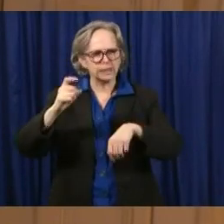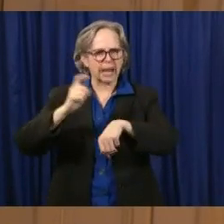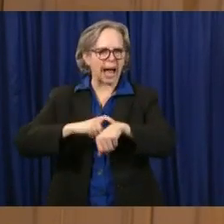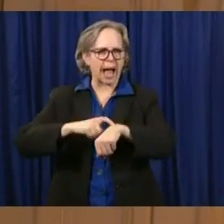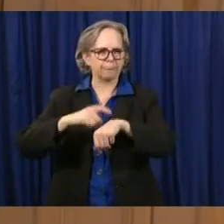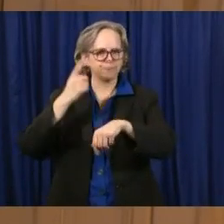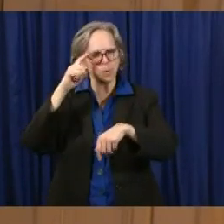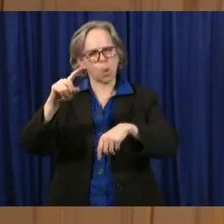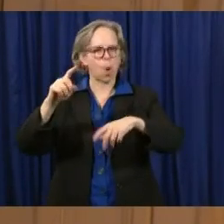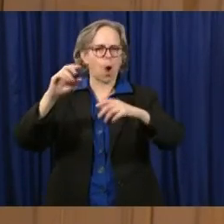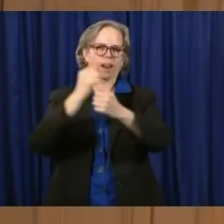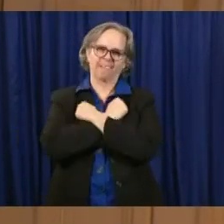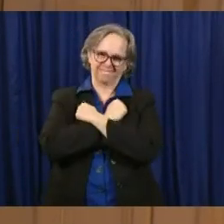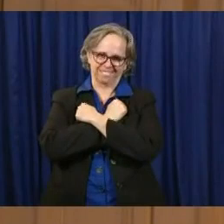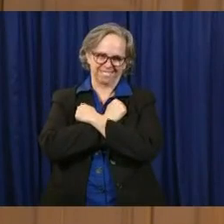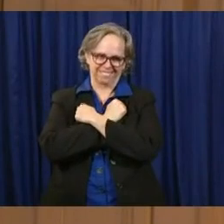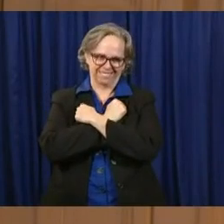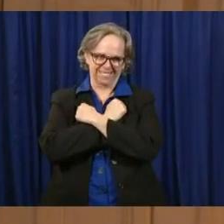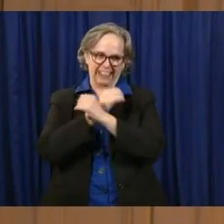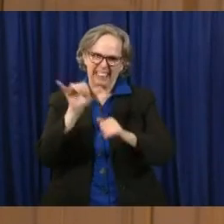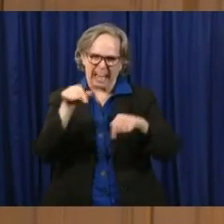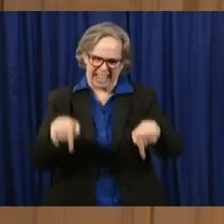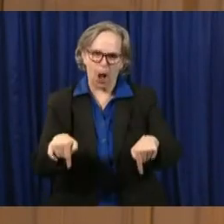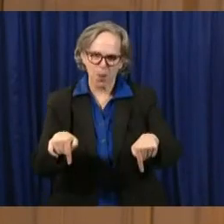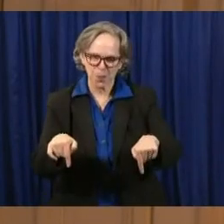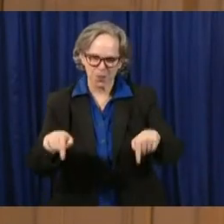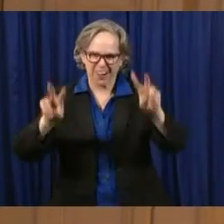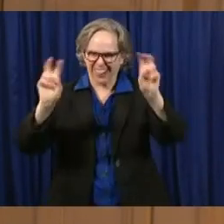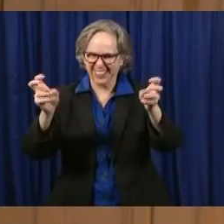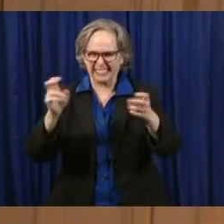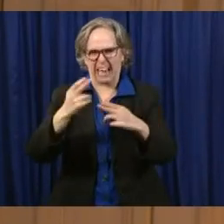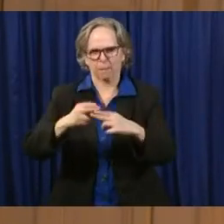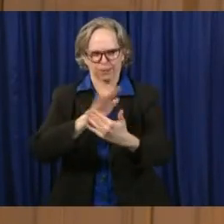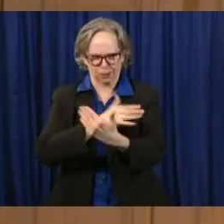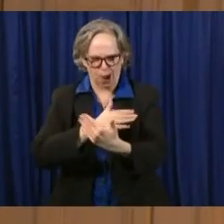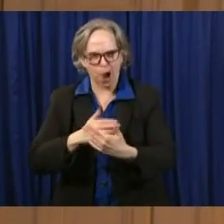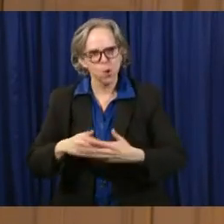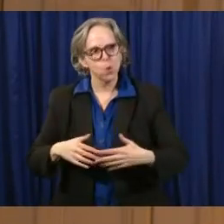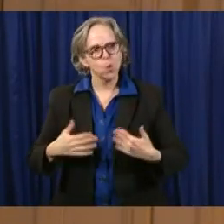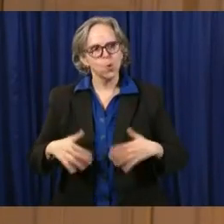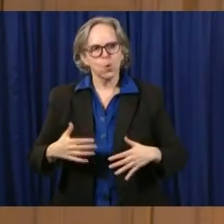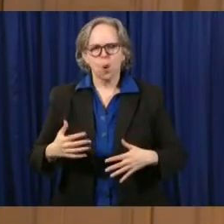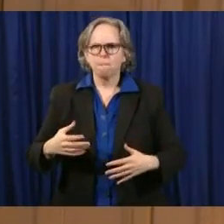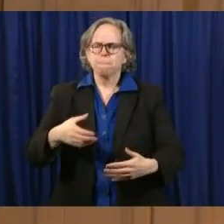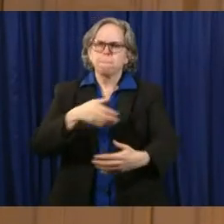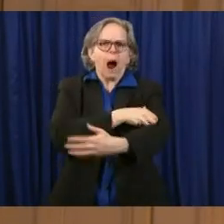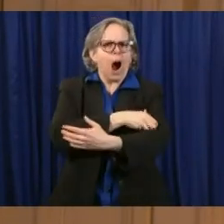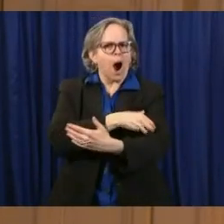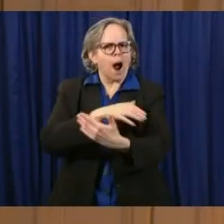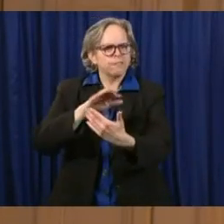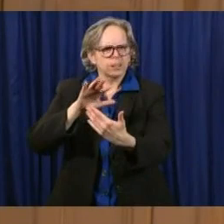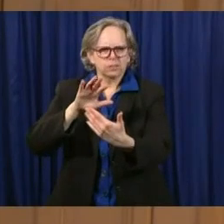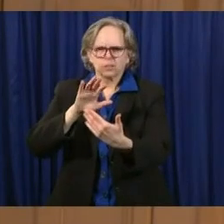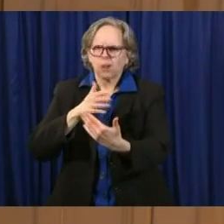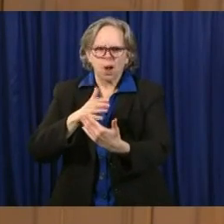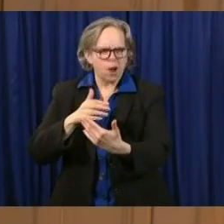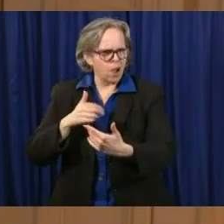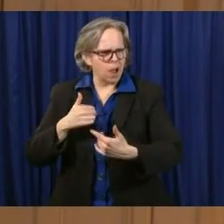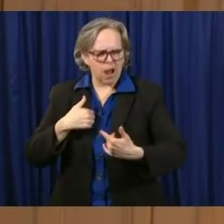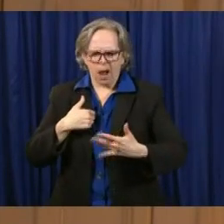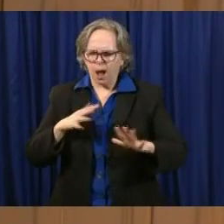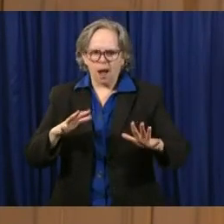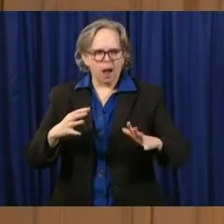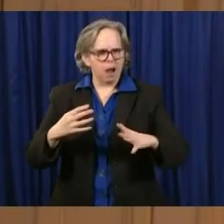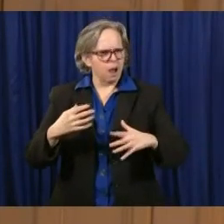that remind me that I have to dig deep over and over again and again to feel that love.